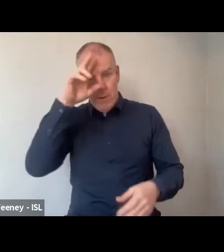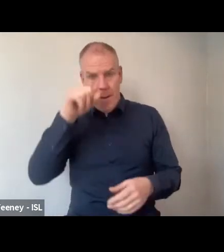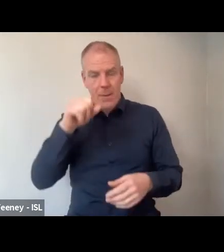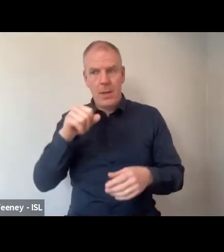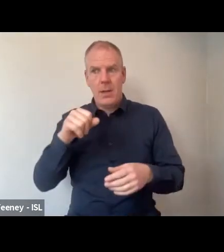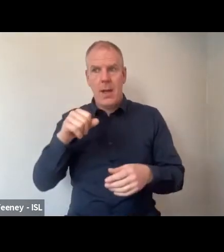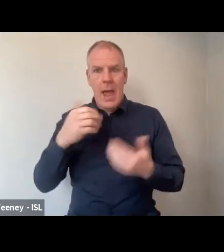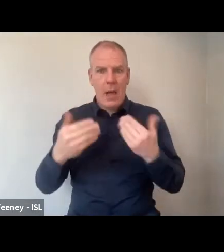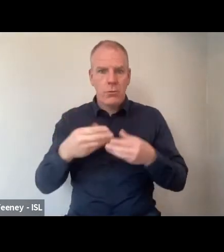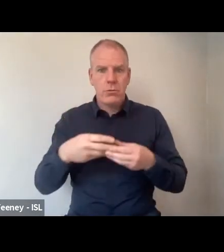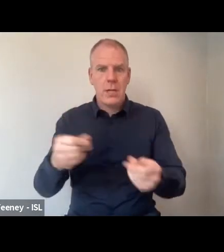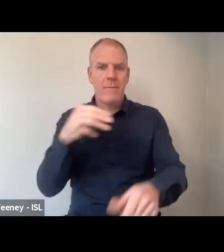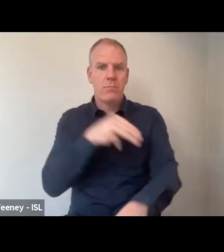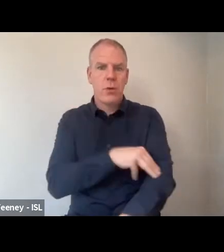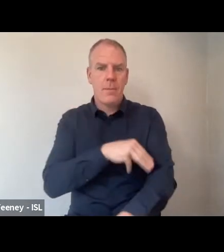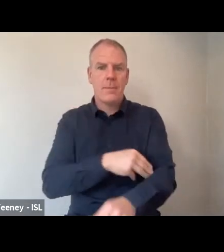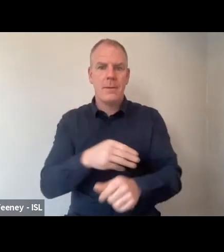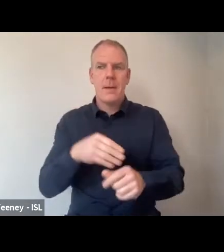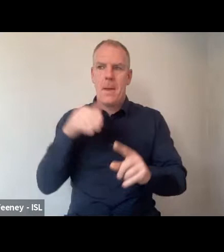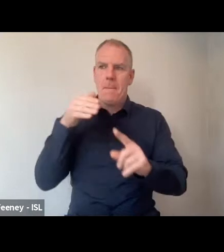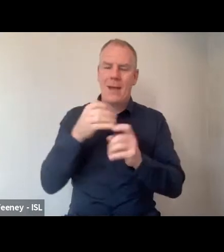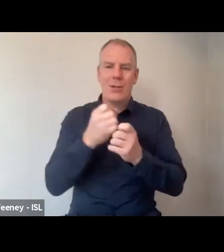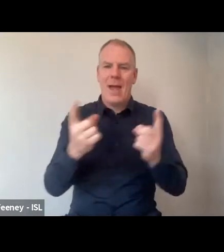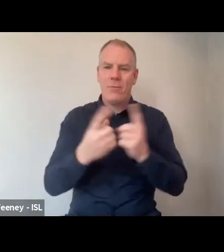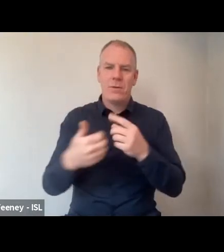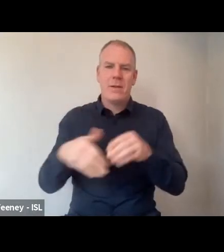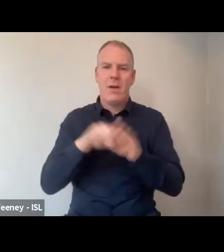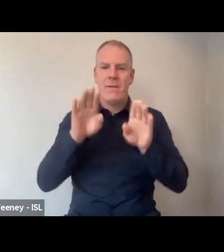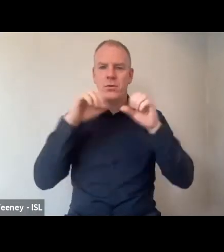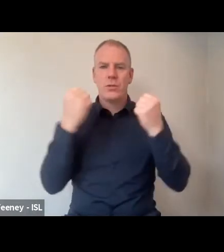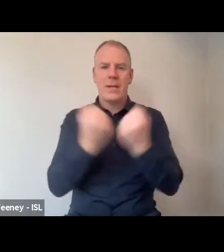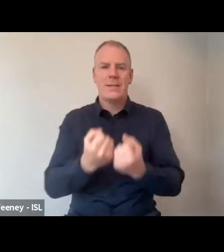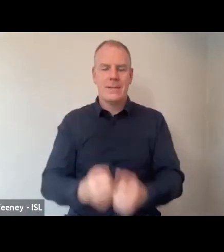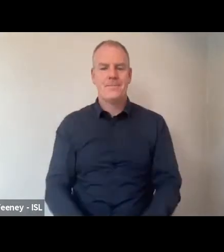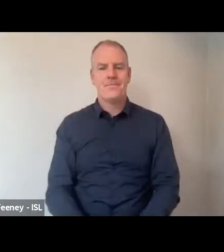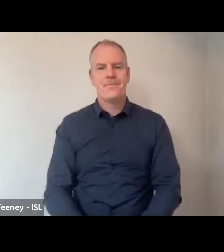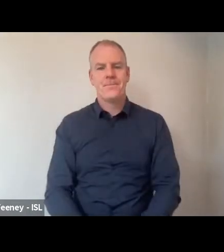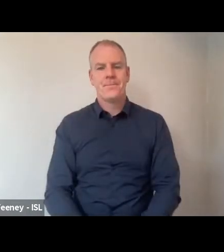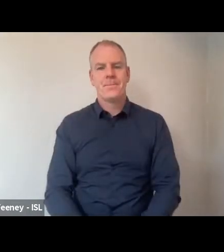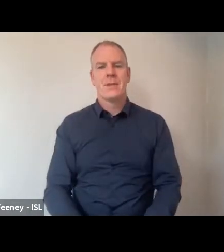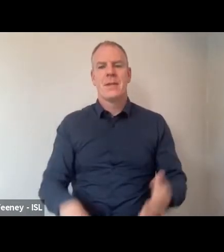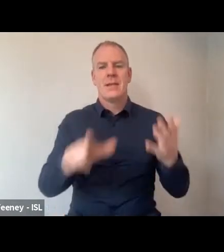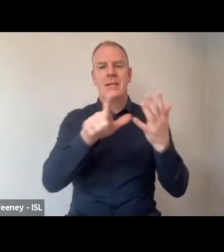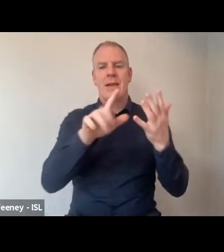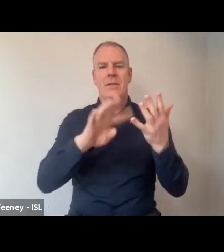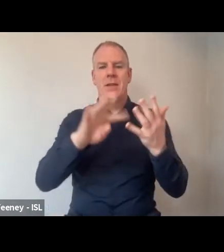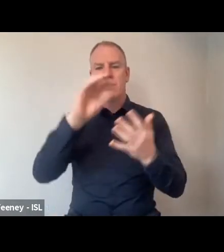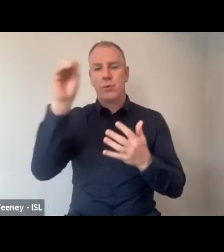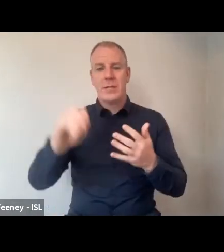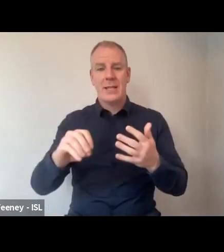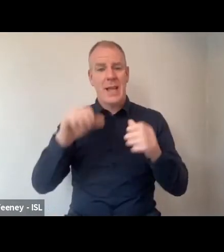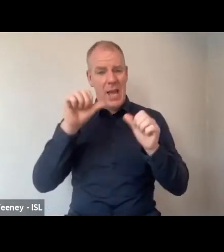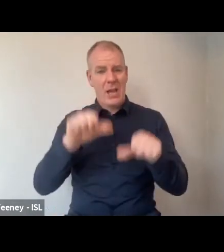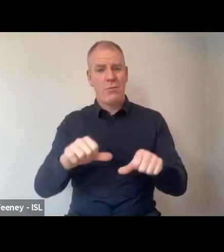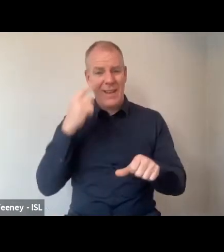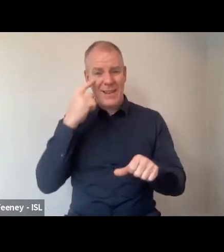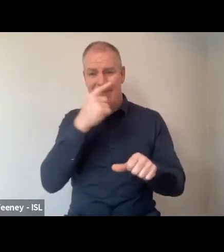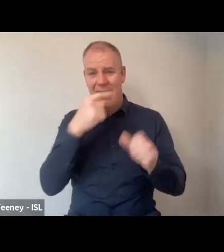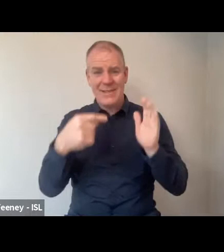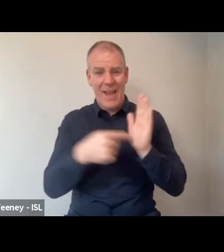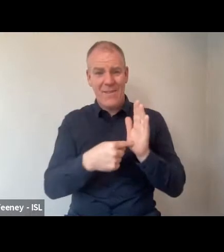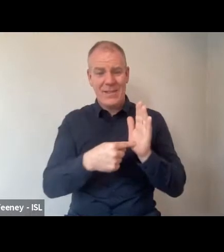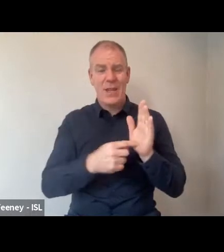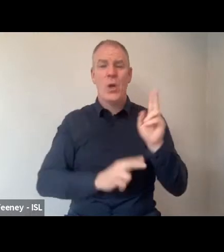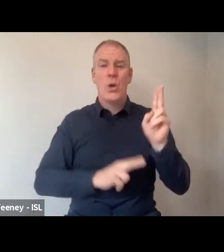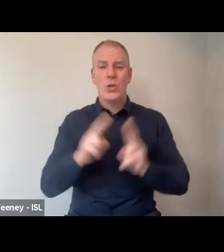that are really fit for purpose for everyone in society. 79% of the public agreed that scientific evidence should play its